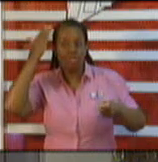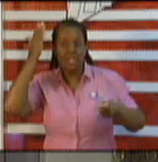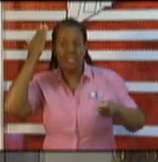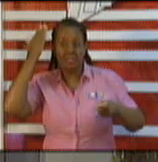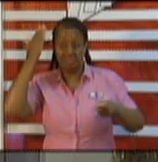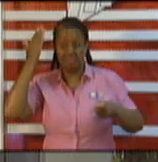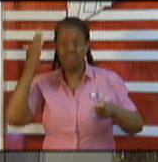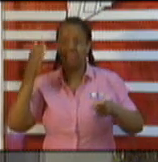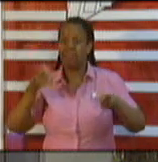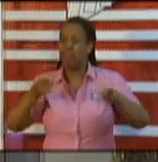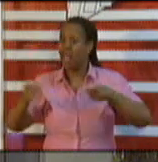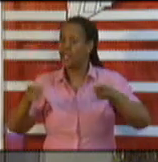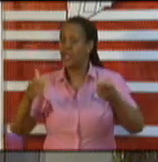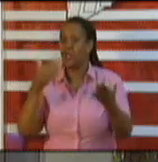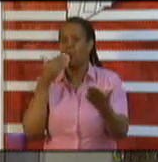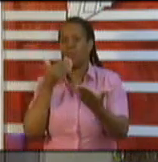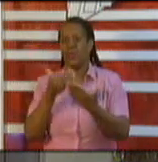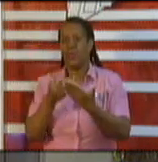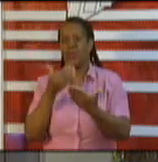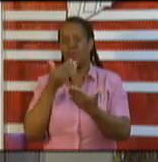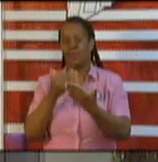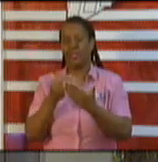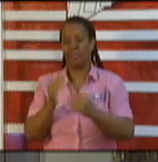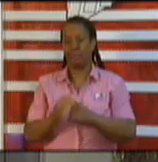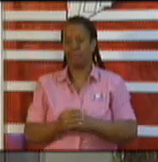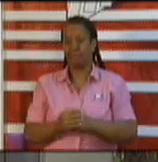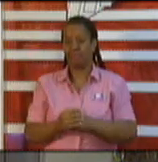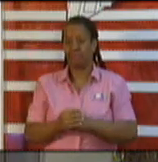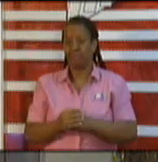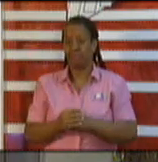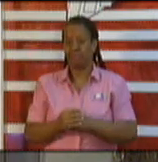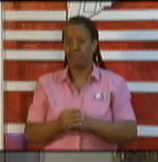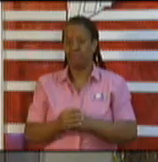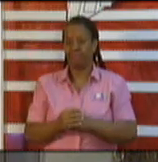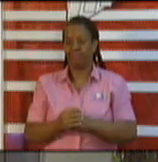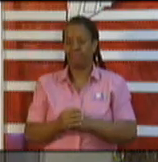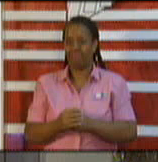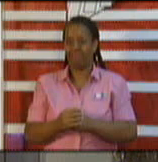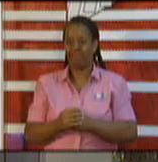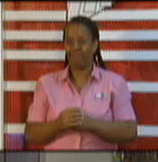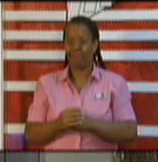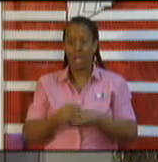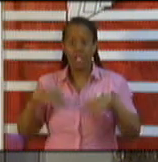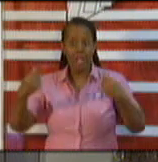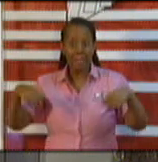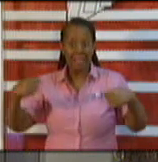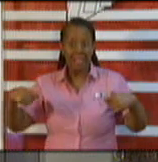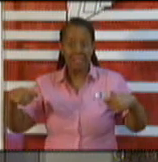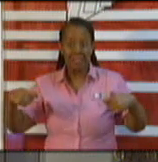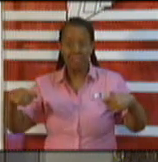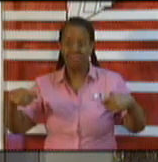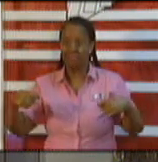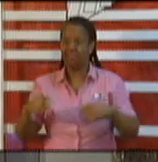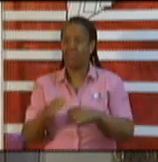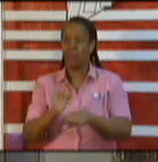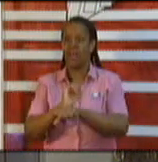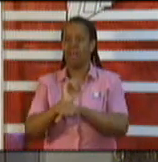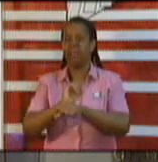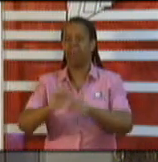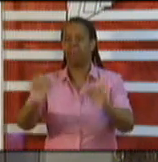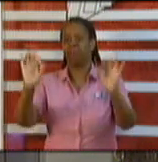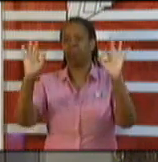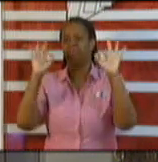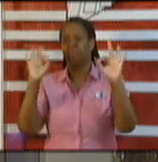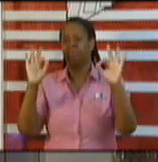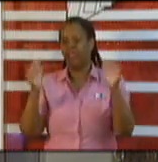protocols. I continue to say the doubles vendors are my heroes. Places waited for their turn